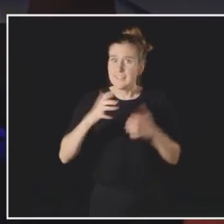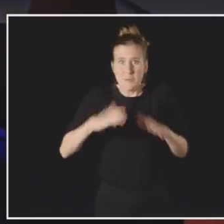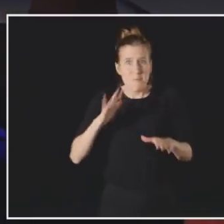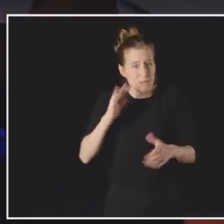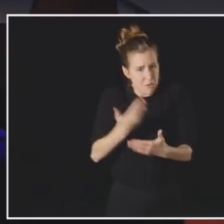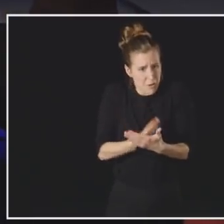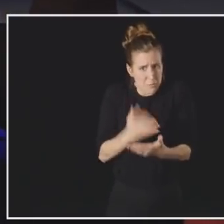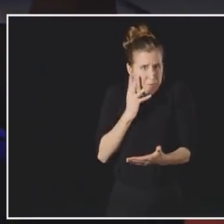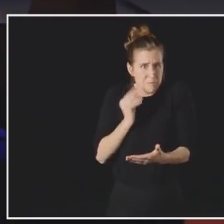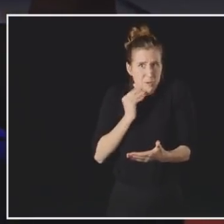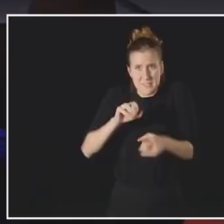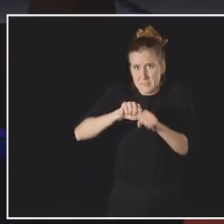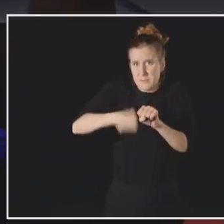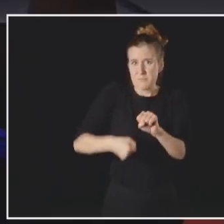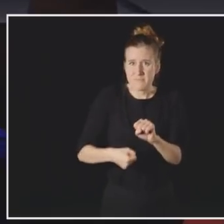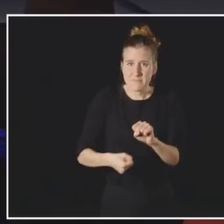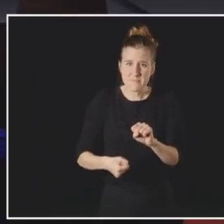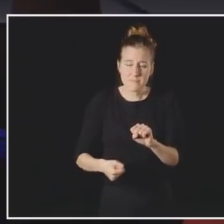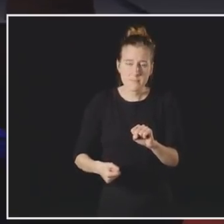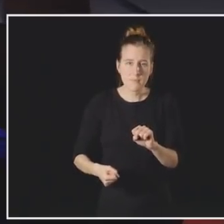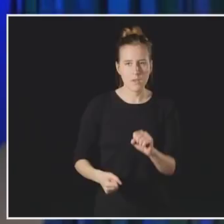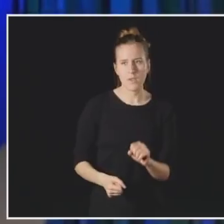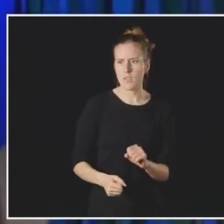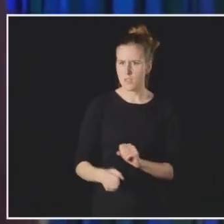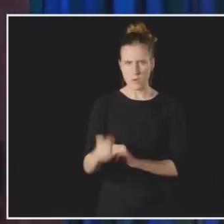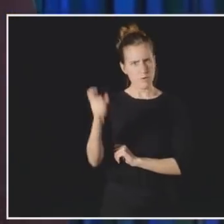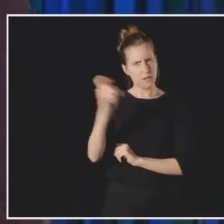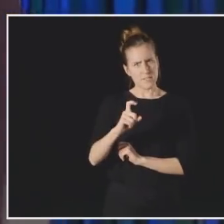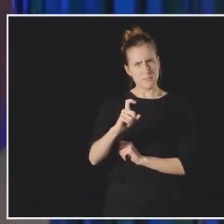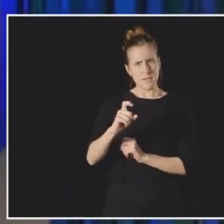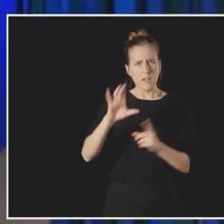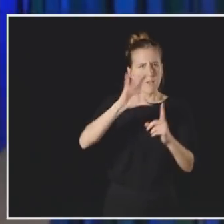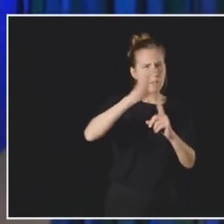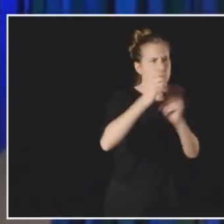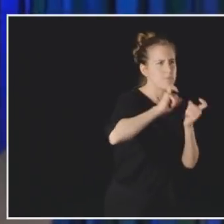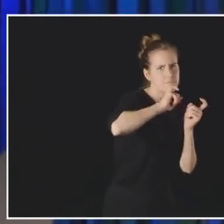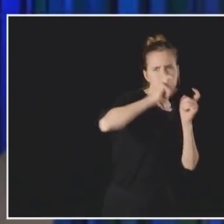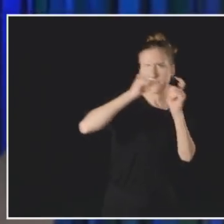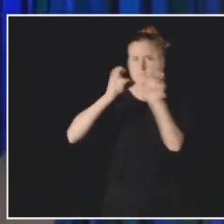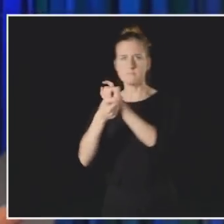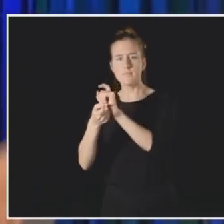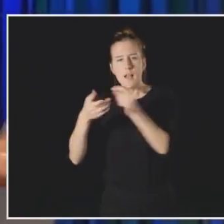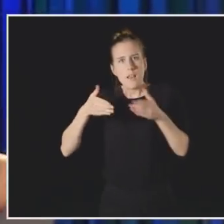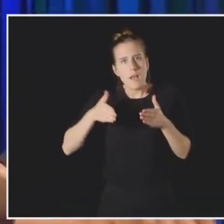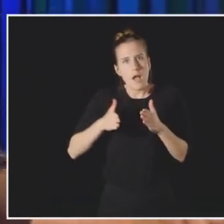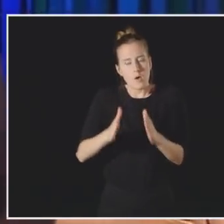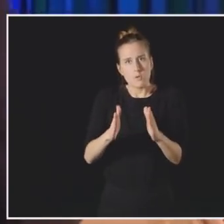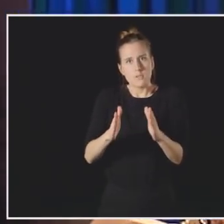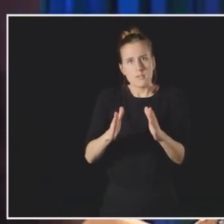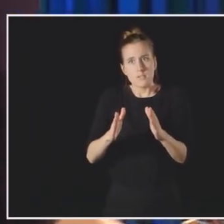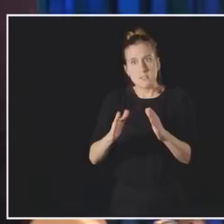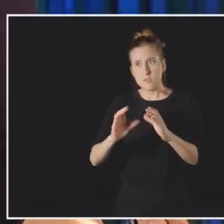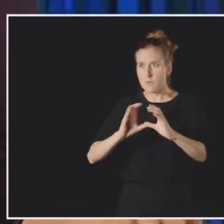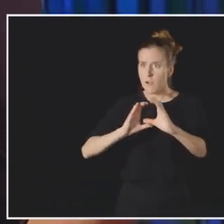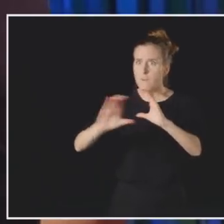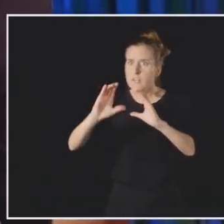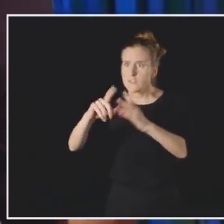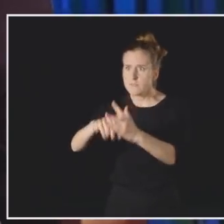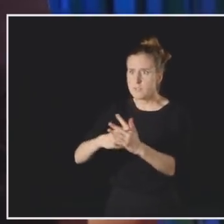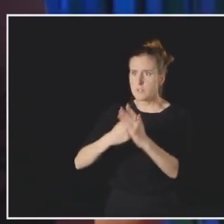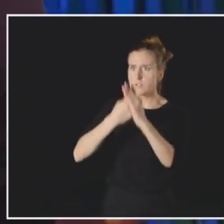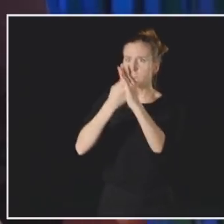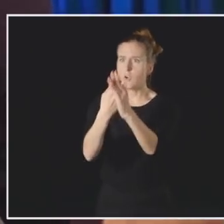naked with pine needles in her hair. There has to be some cultural shift that allows us to have these